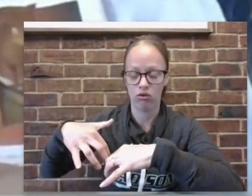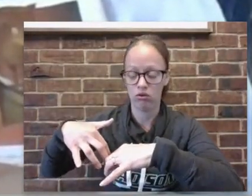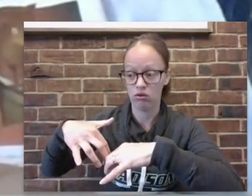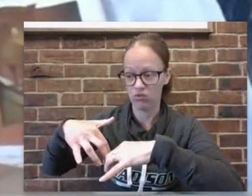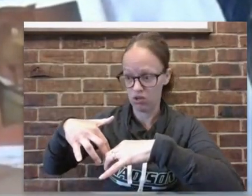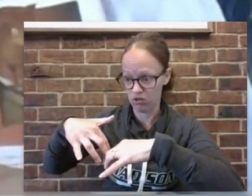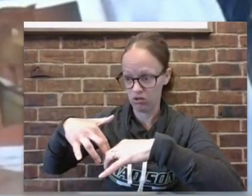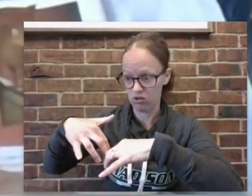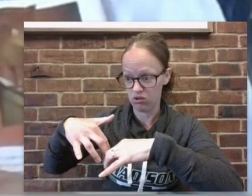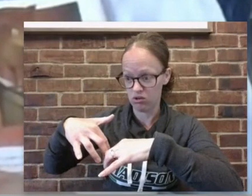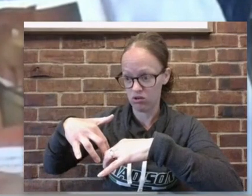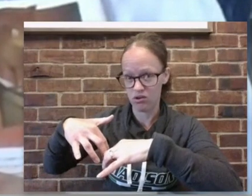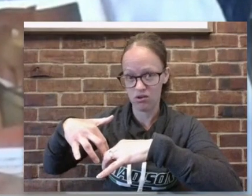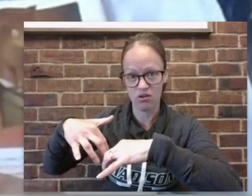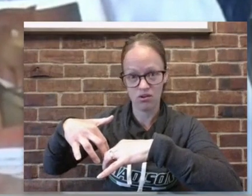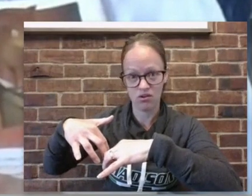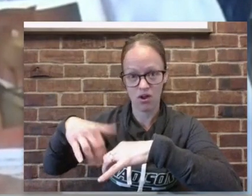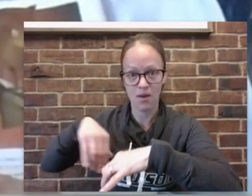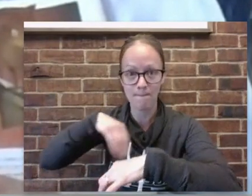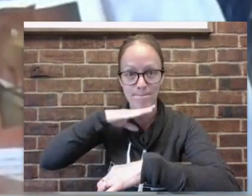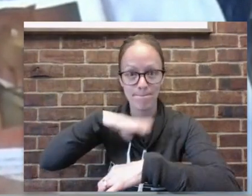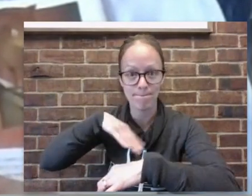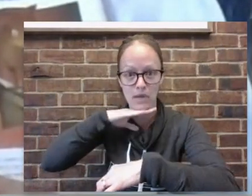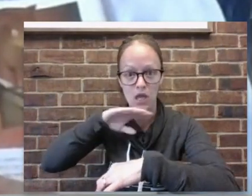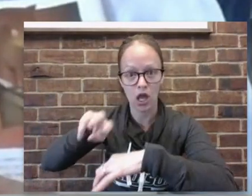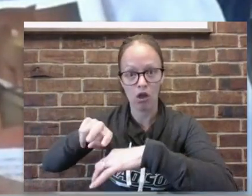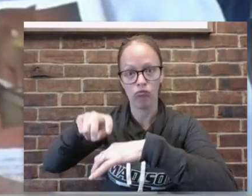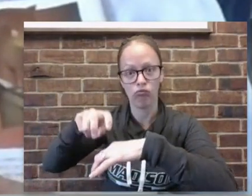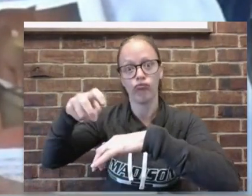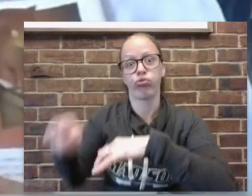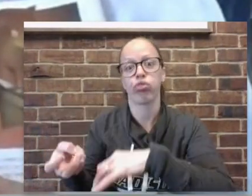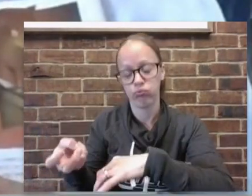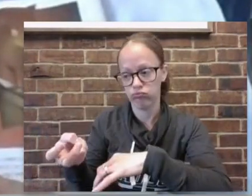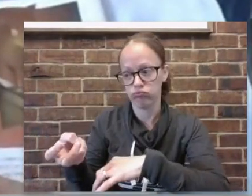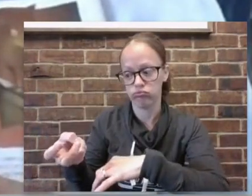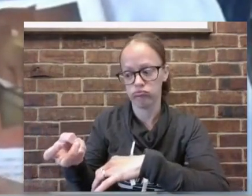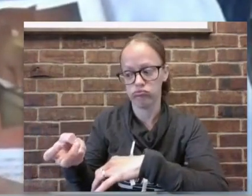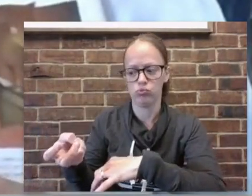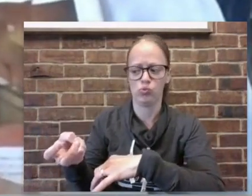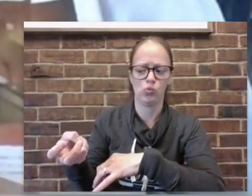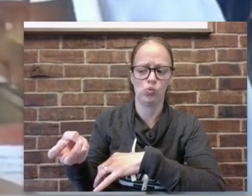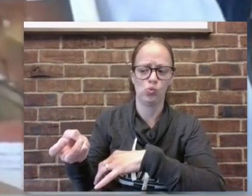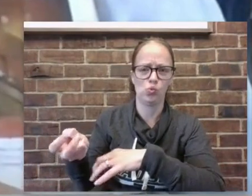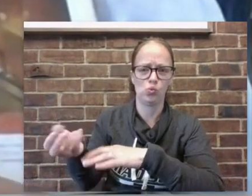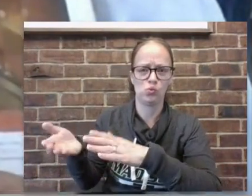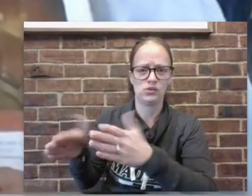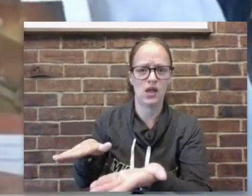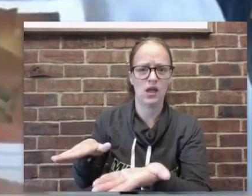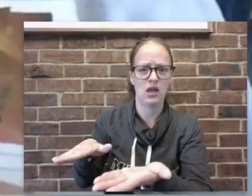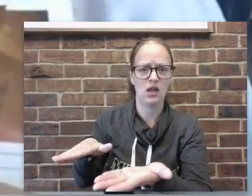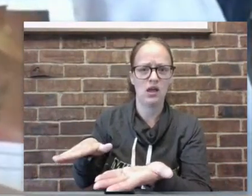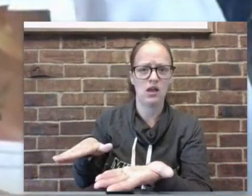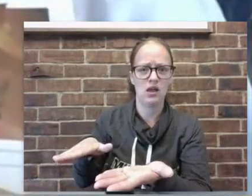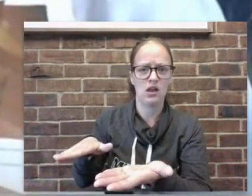pile of straw was the first little pig dead as a doornail he had been home the whole